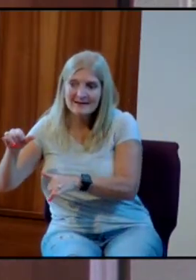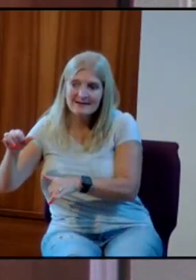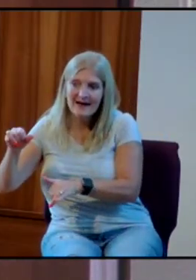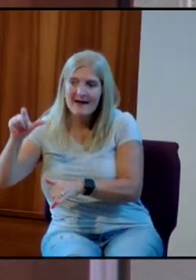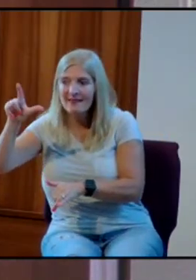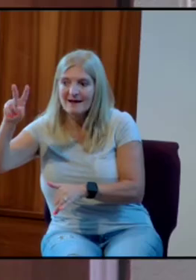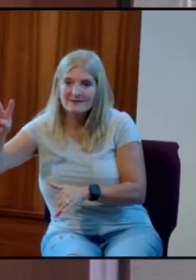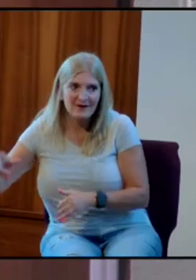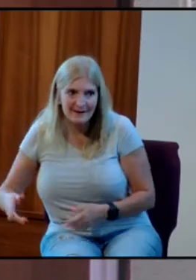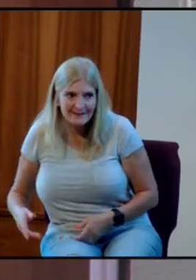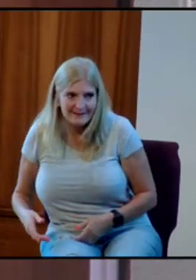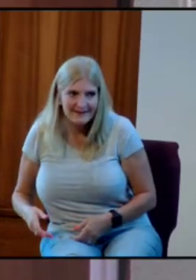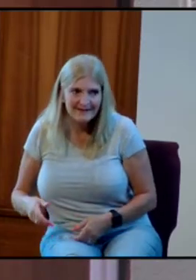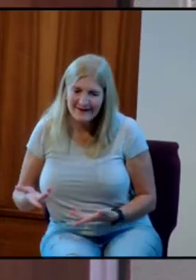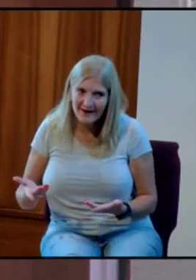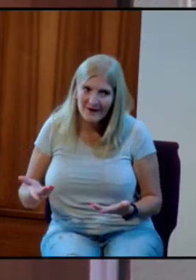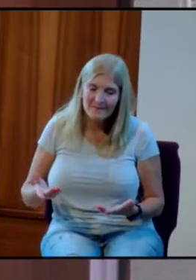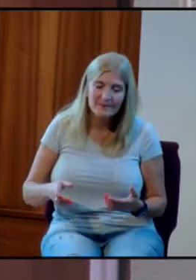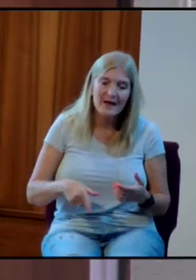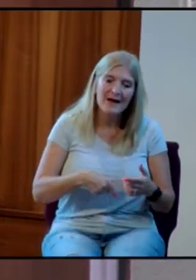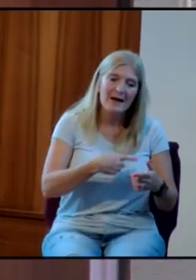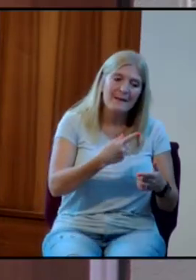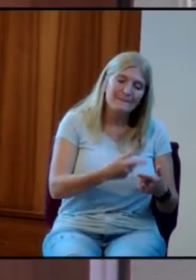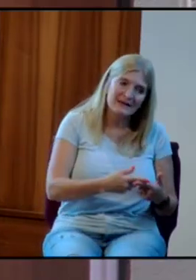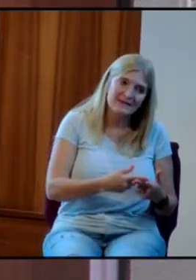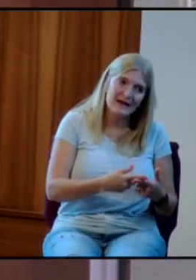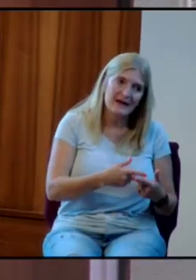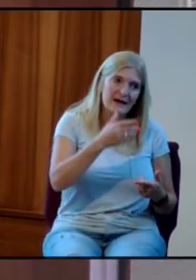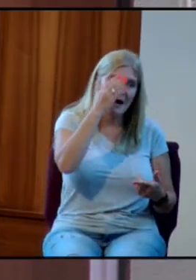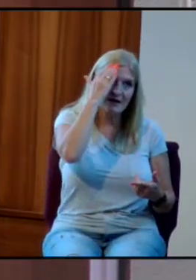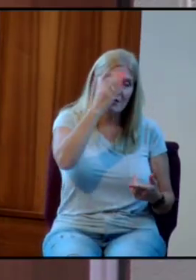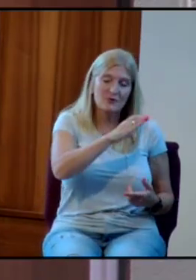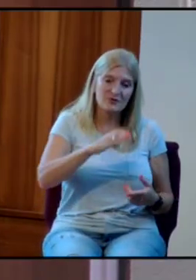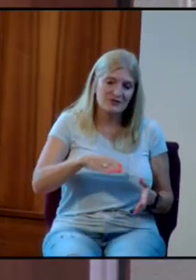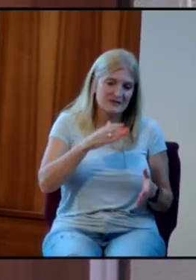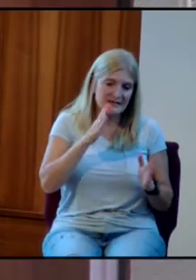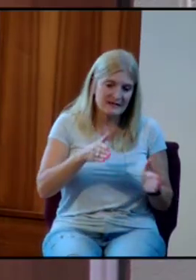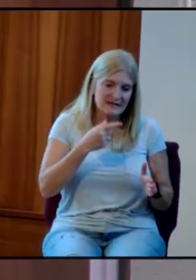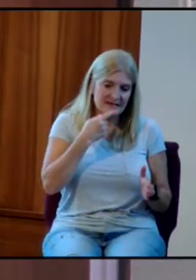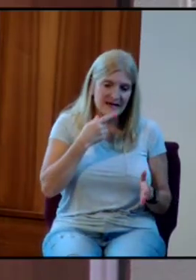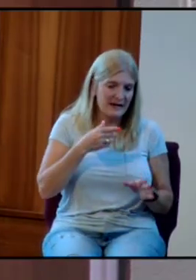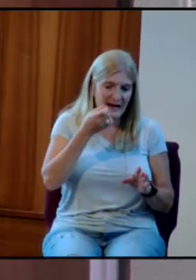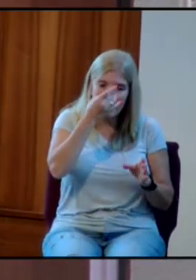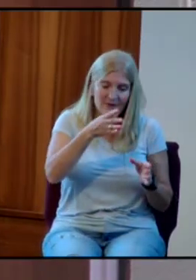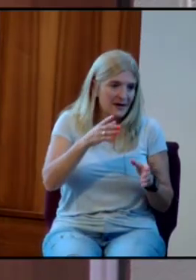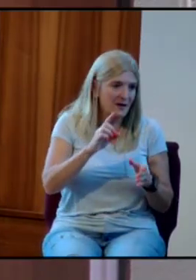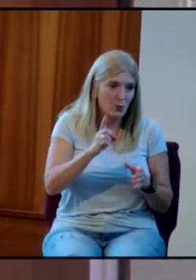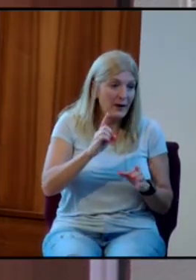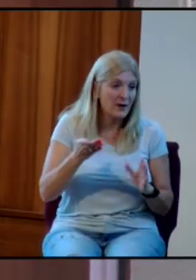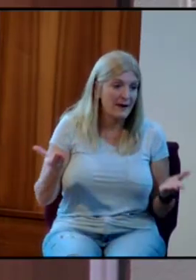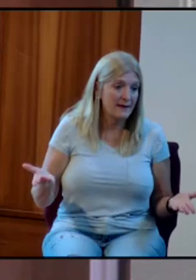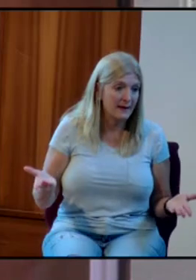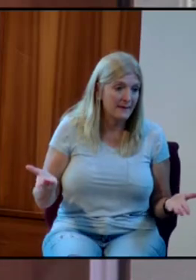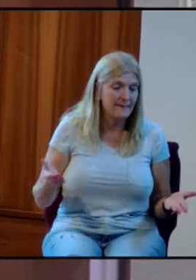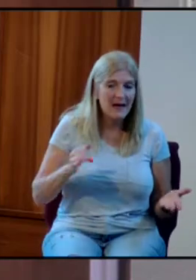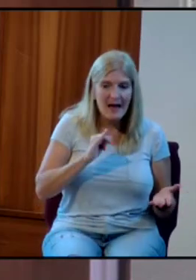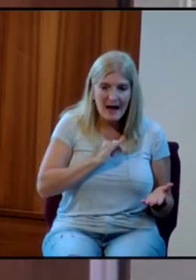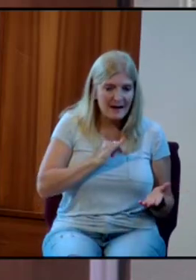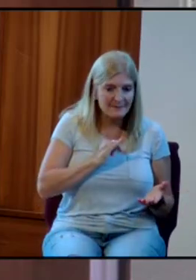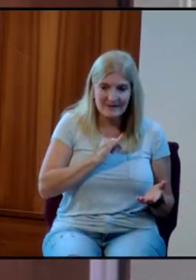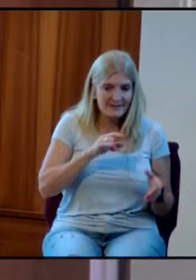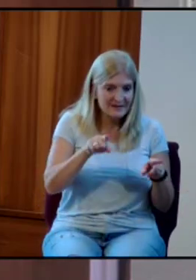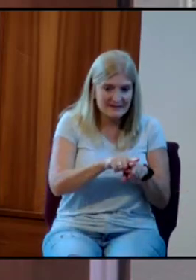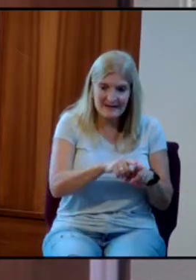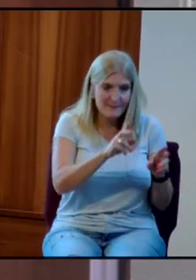And then I've known Christians who said, I don't care where I am. I really, really want to do this right.